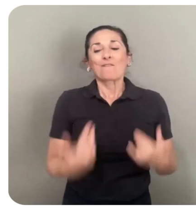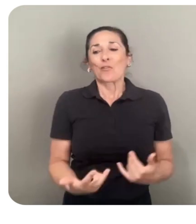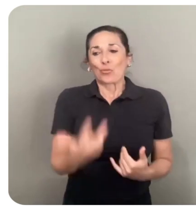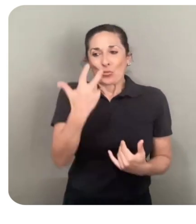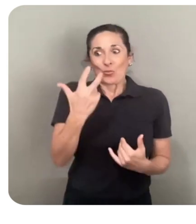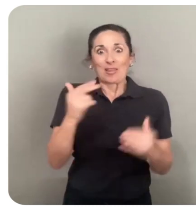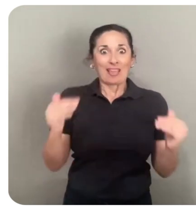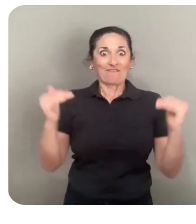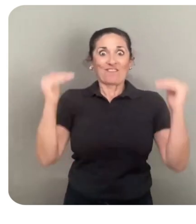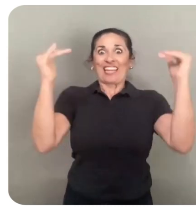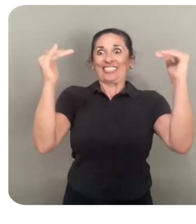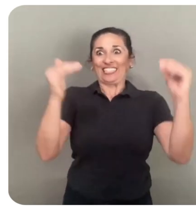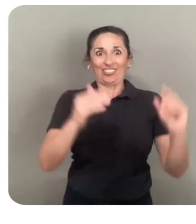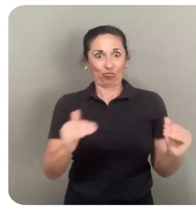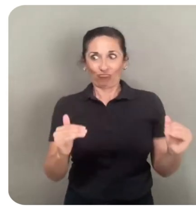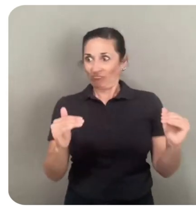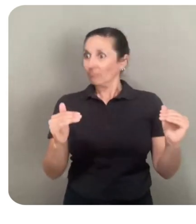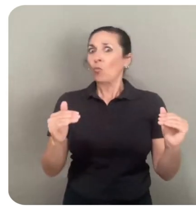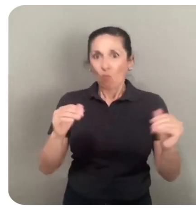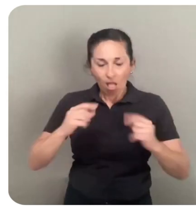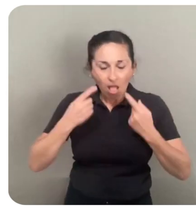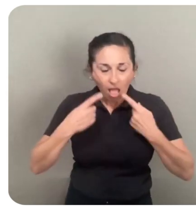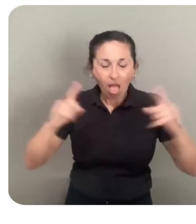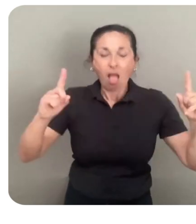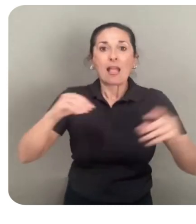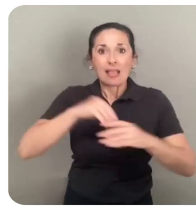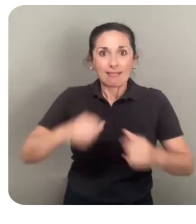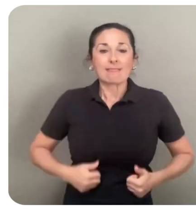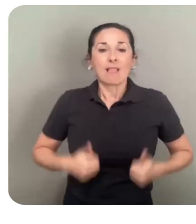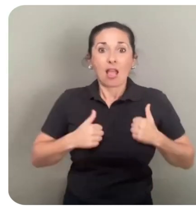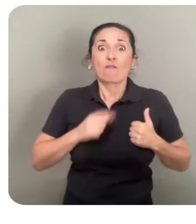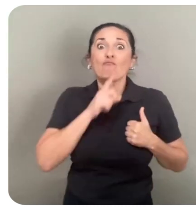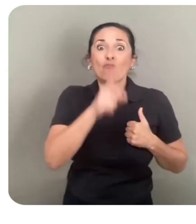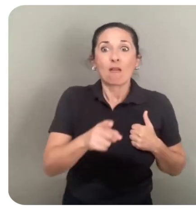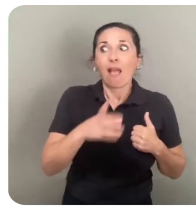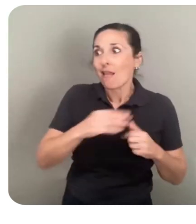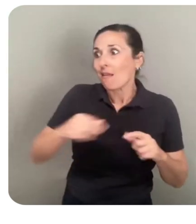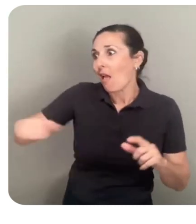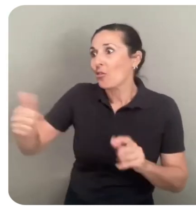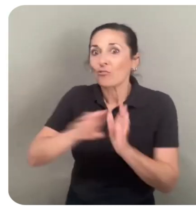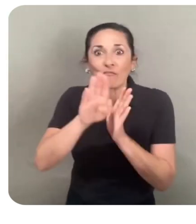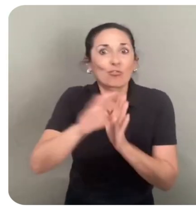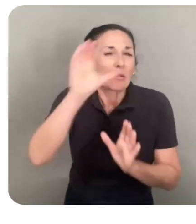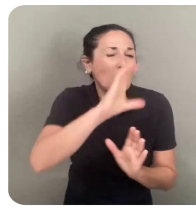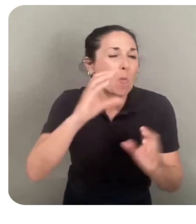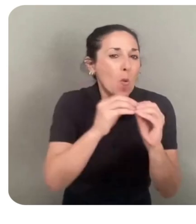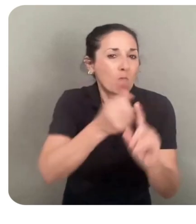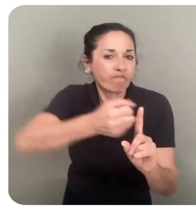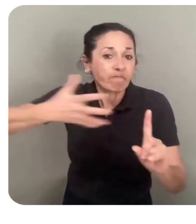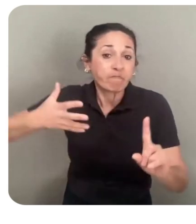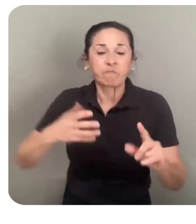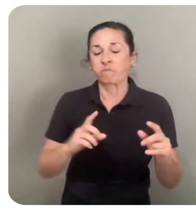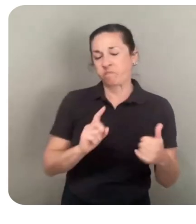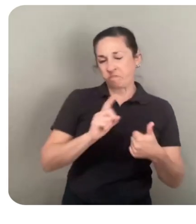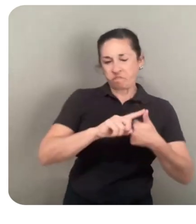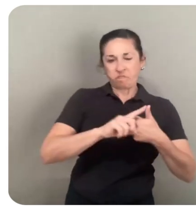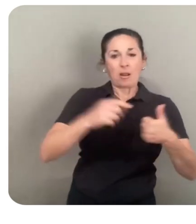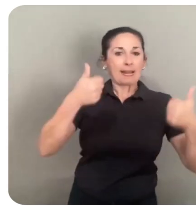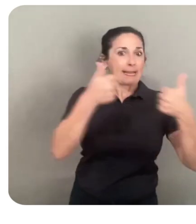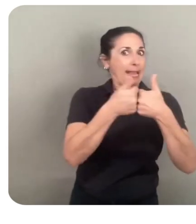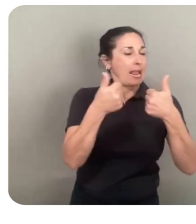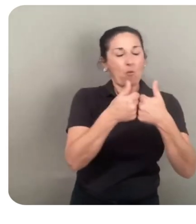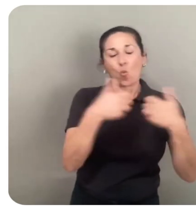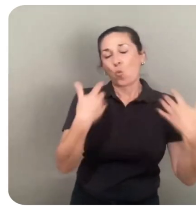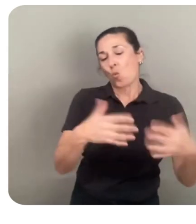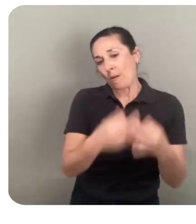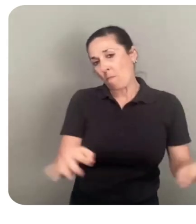which will come to life in mixed reality and are great opportunities for developers to explore further. Gamers obviously remain core